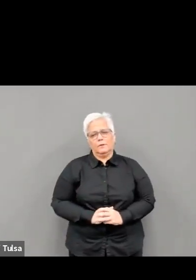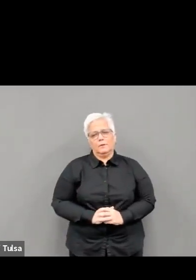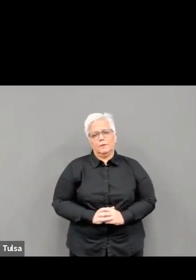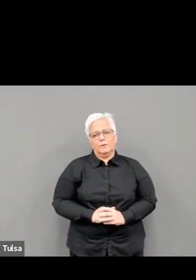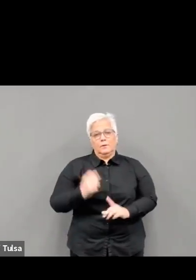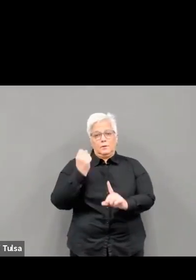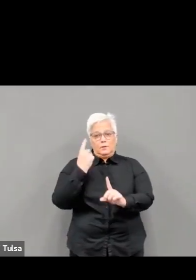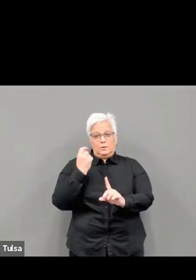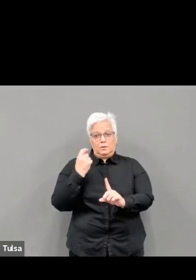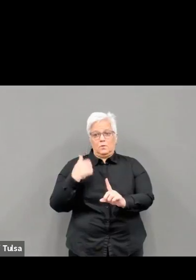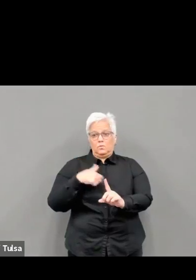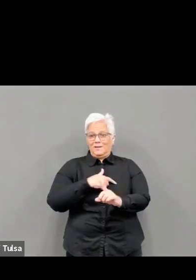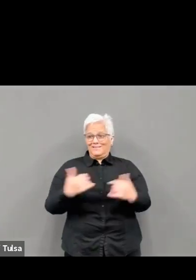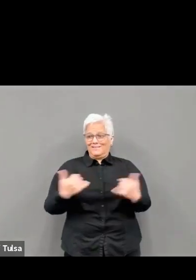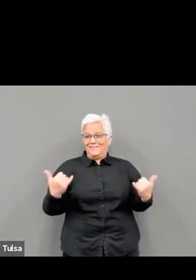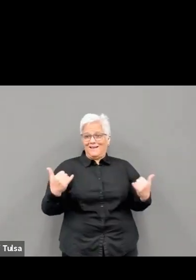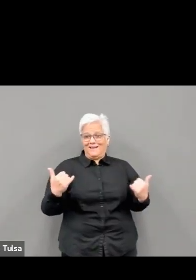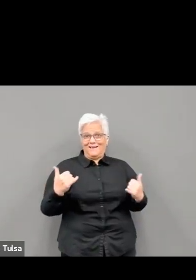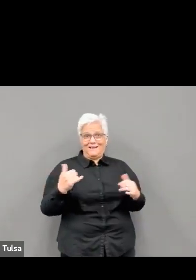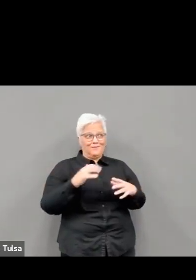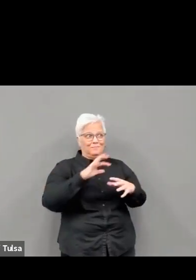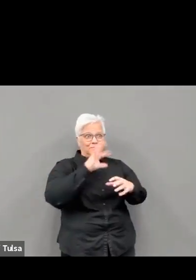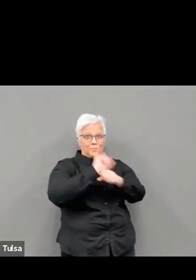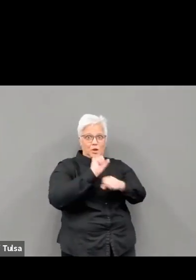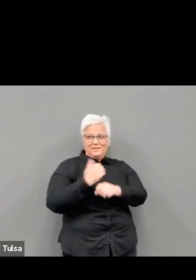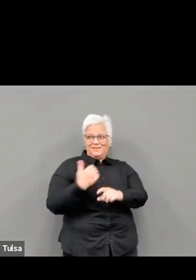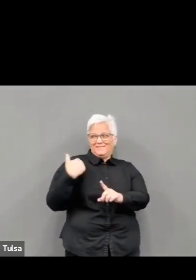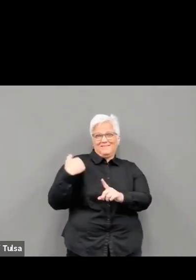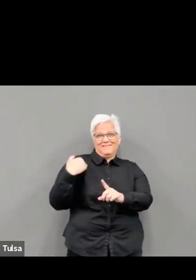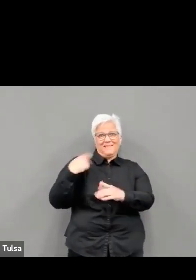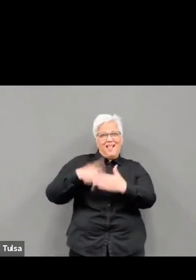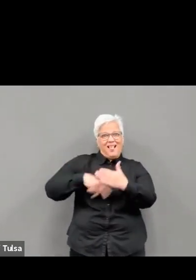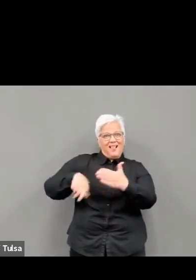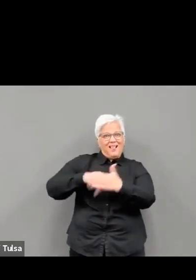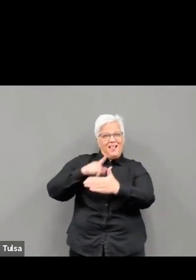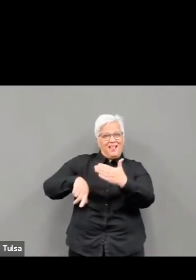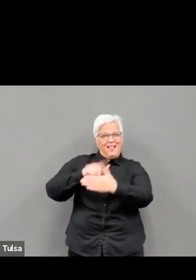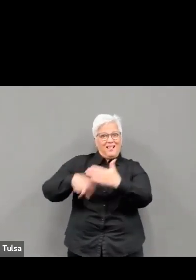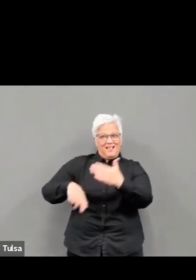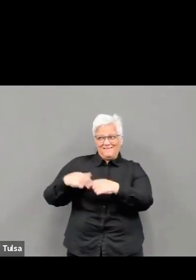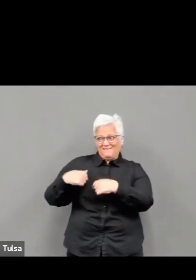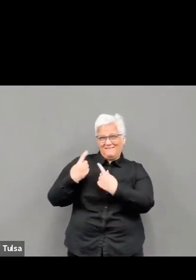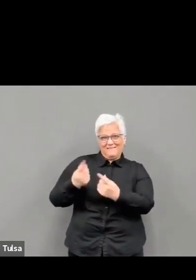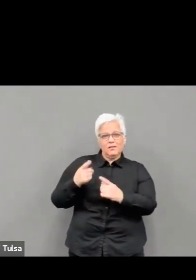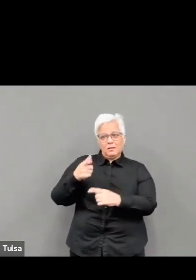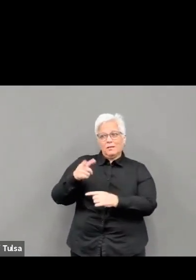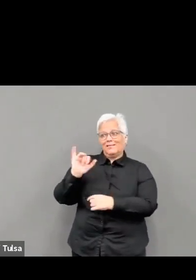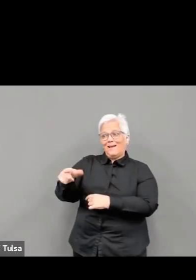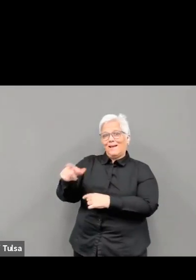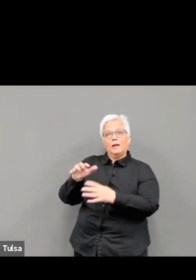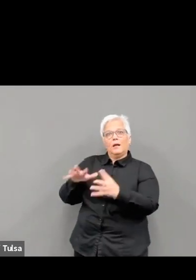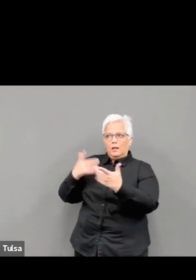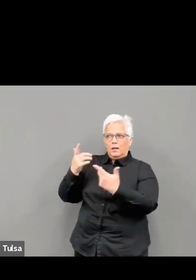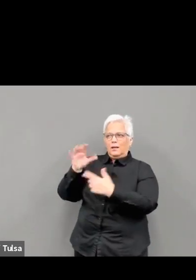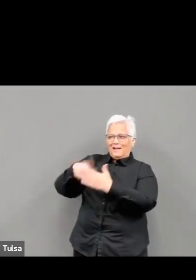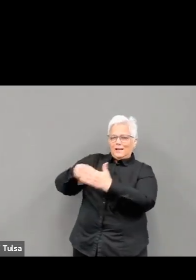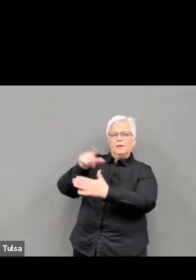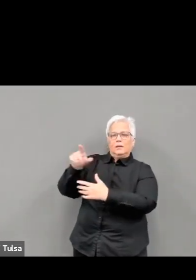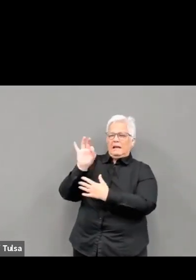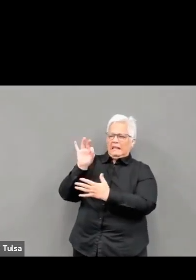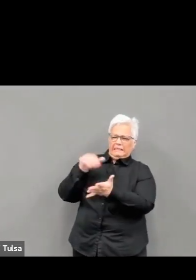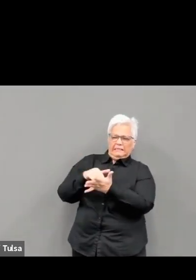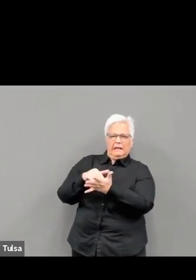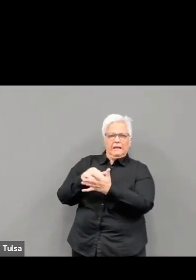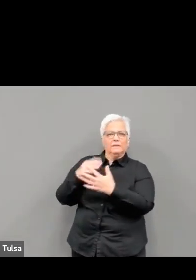Yesterday, we opened 8,700 new appointments in our portal for the upcoming week. We will continue to open new appointments weekly to